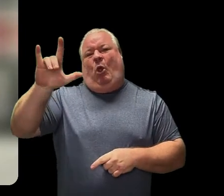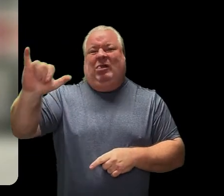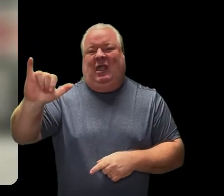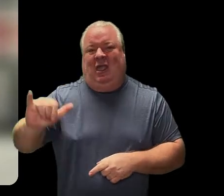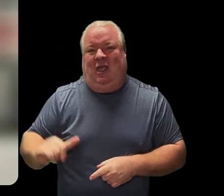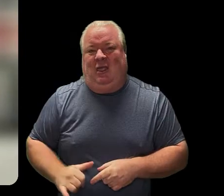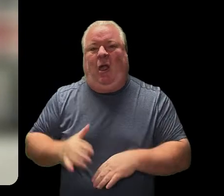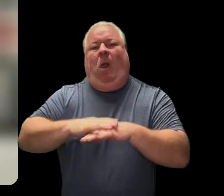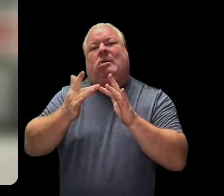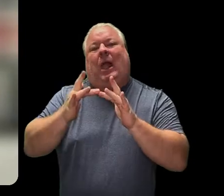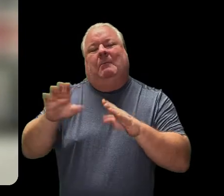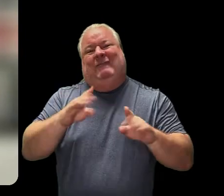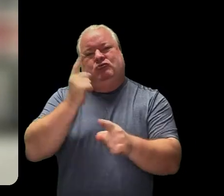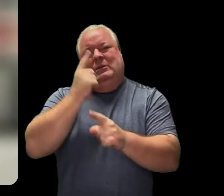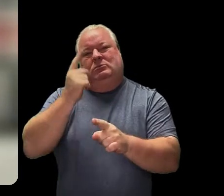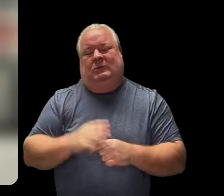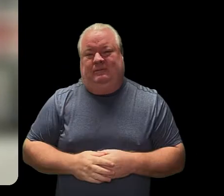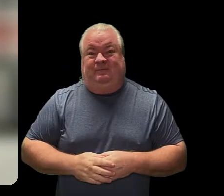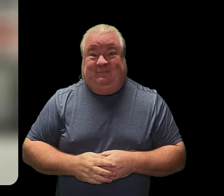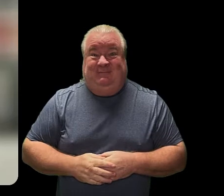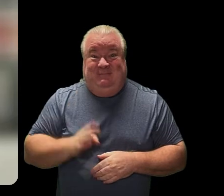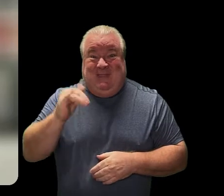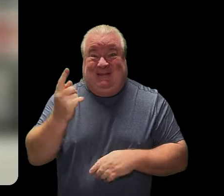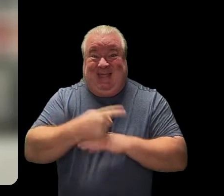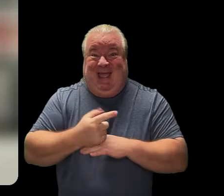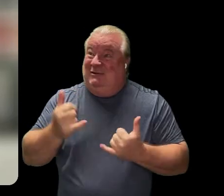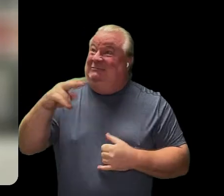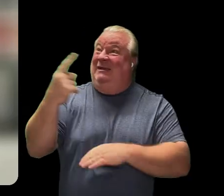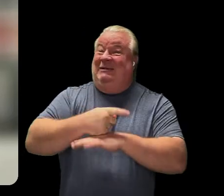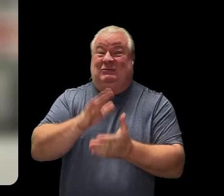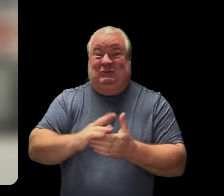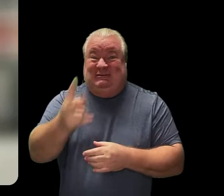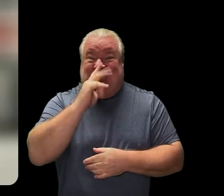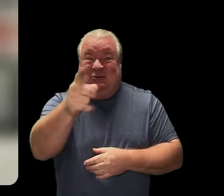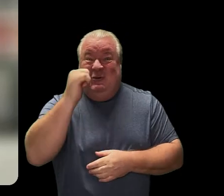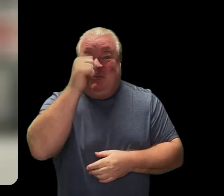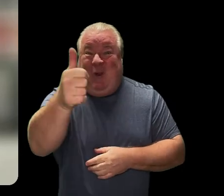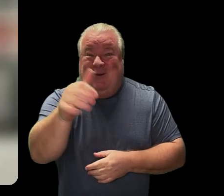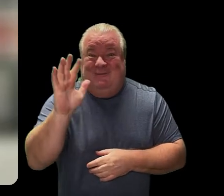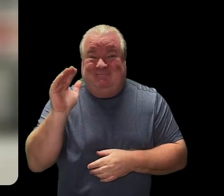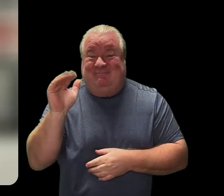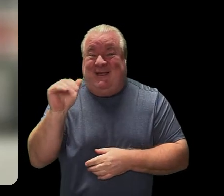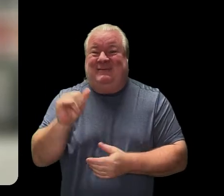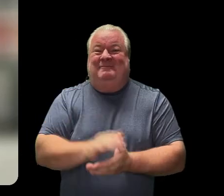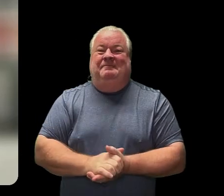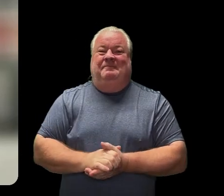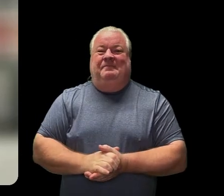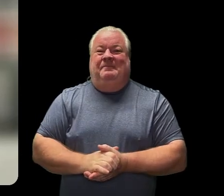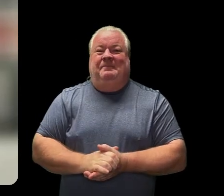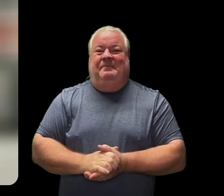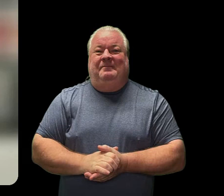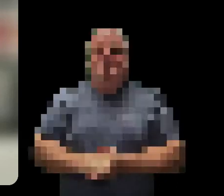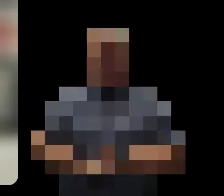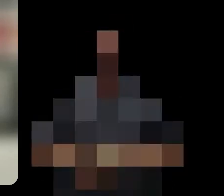It's going to be a great day. Your second day of school. And I will see you tomorrow. Bye-bye.